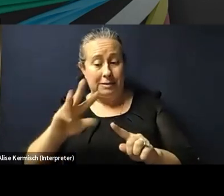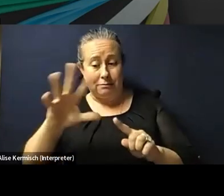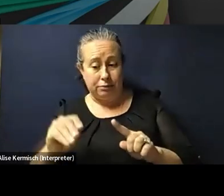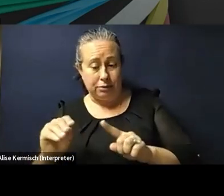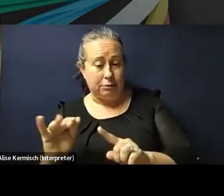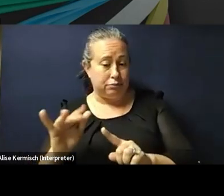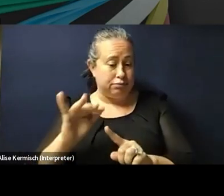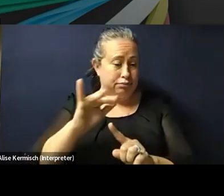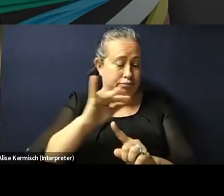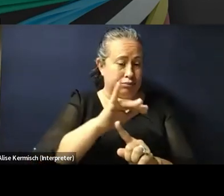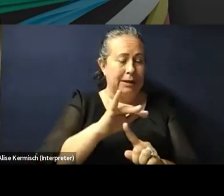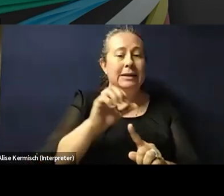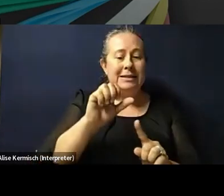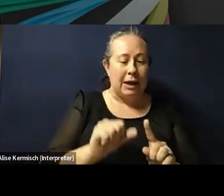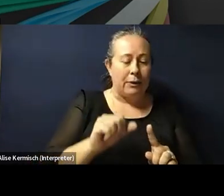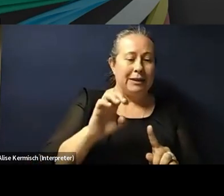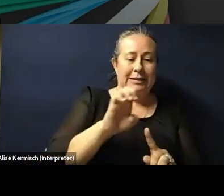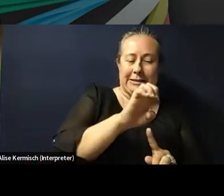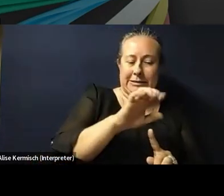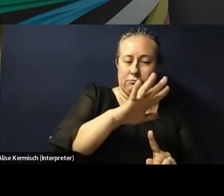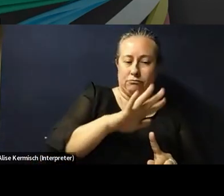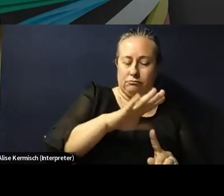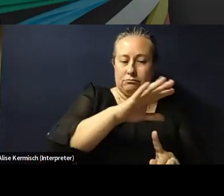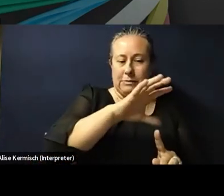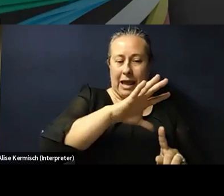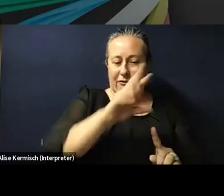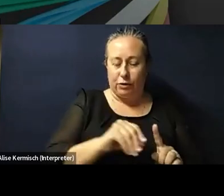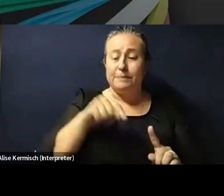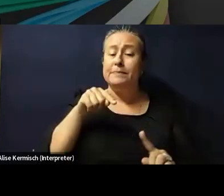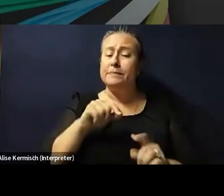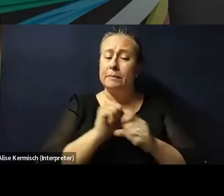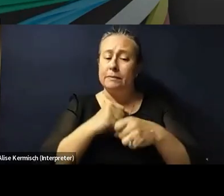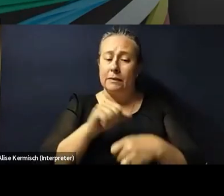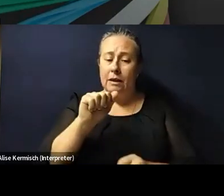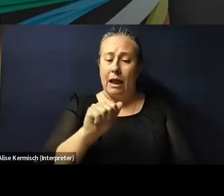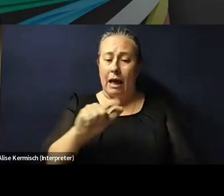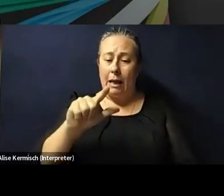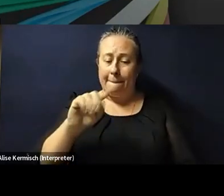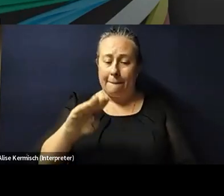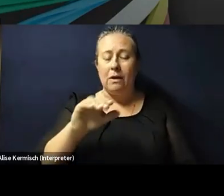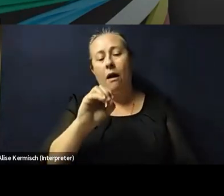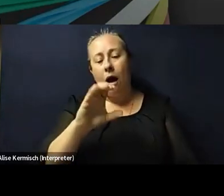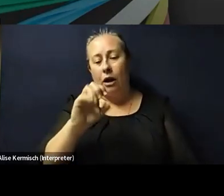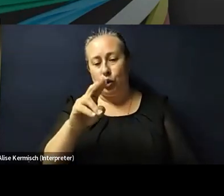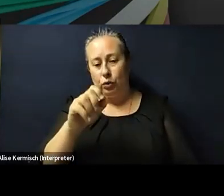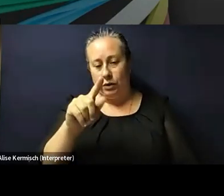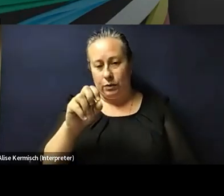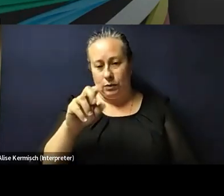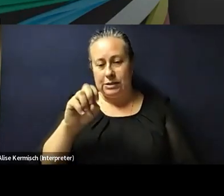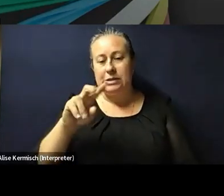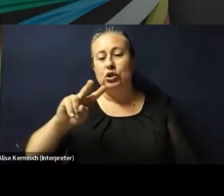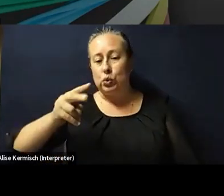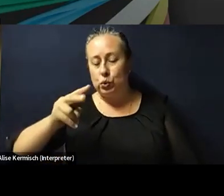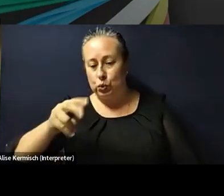around 5,000 years ago. This makes albinism or oculocutaneous albinism type 2